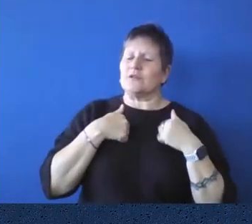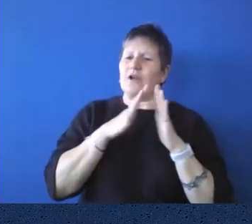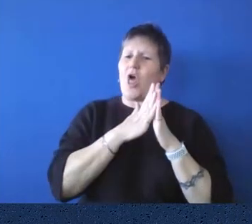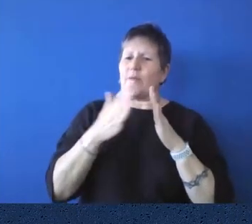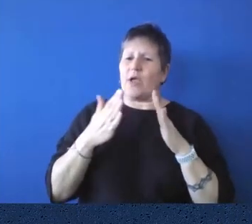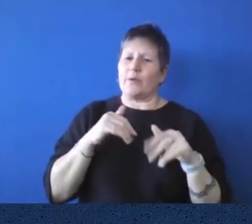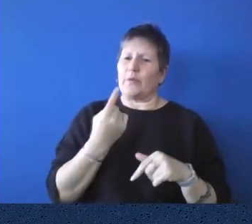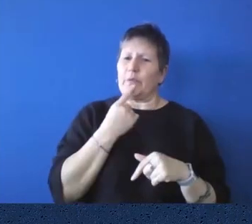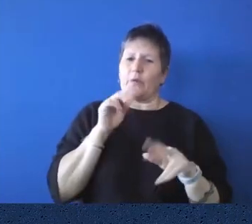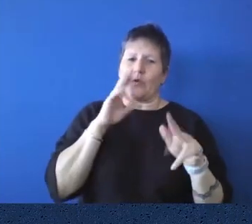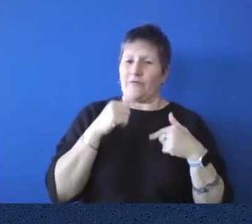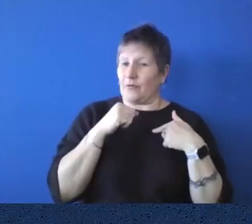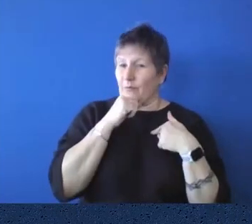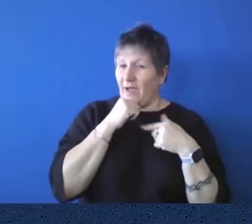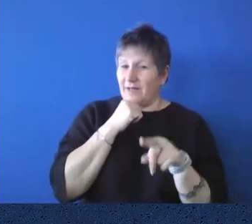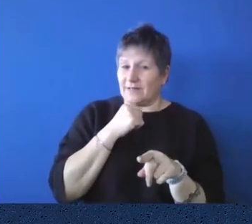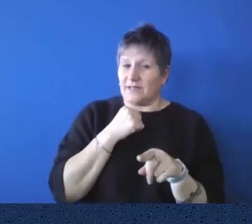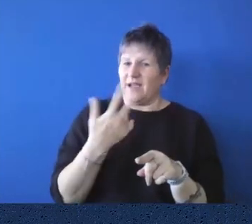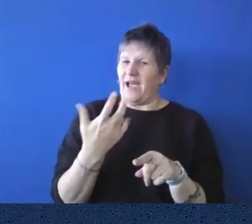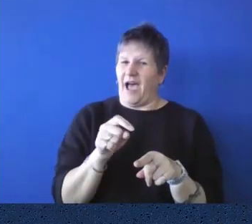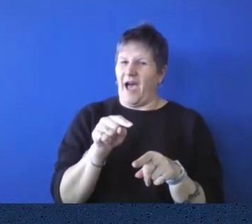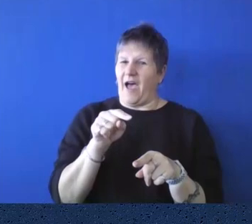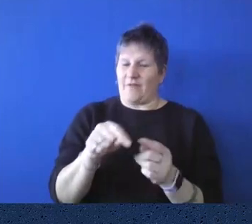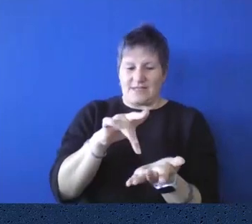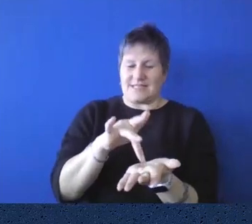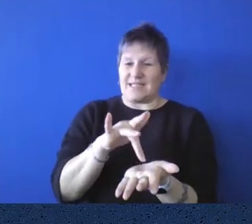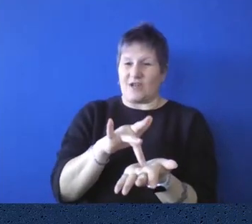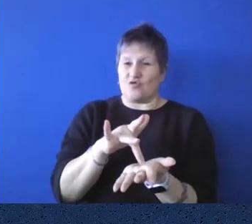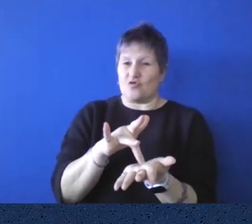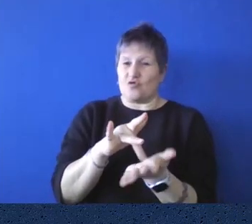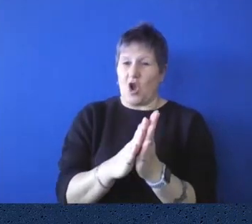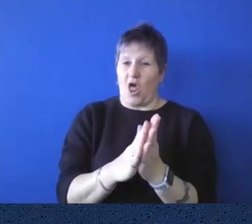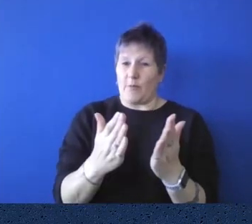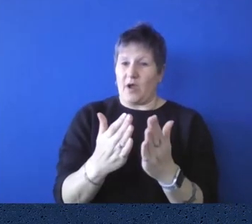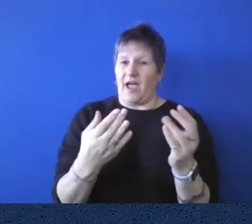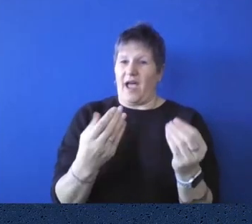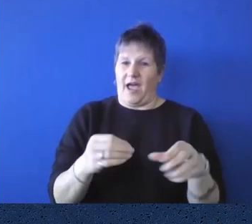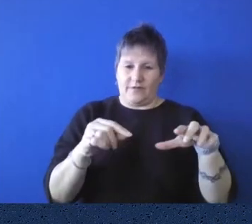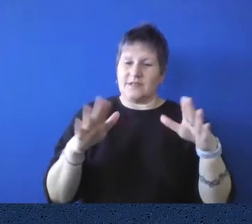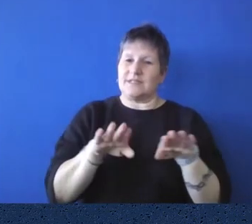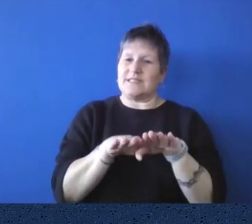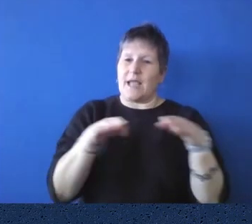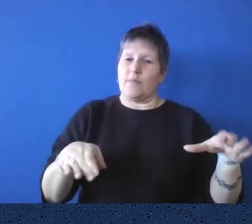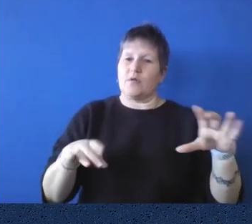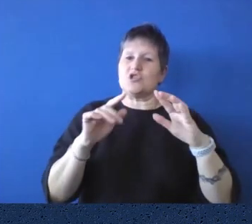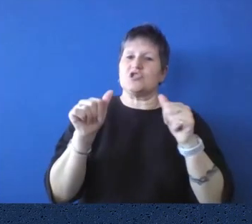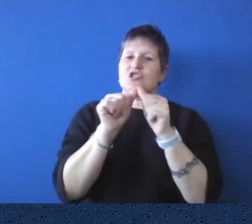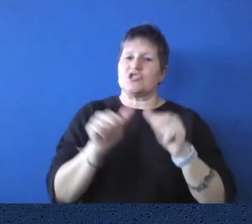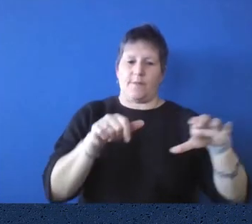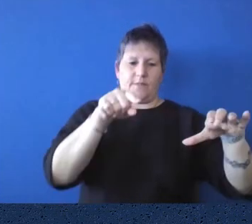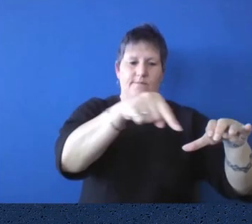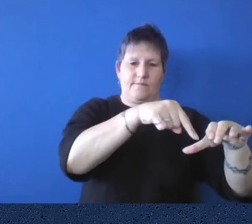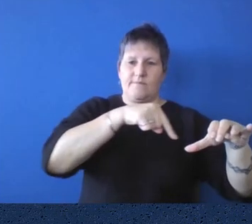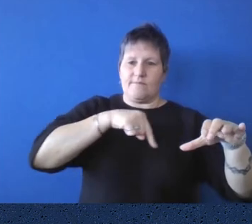Um, so there's a decagonal table, which is in the central library, again, designed by Peter Kerr. Um, with 10, it's